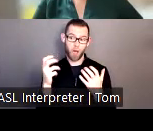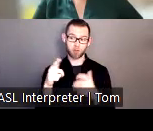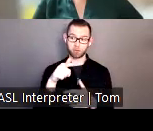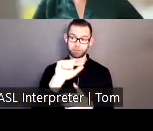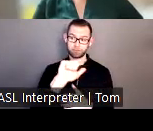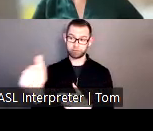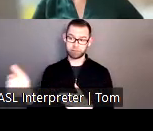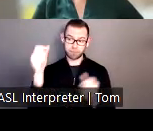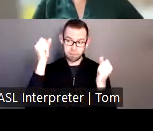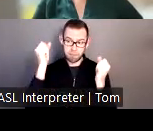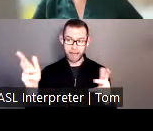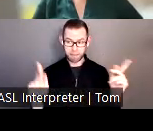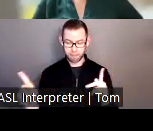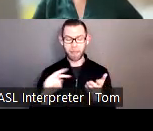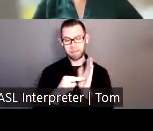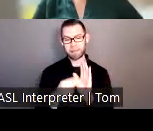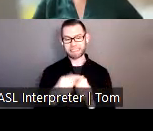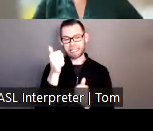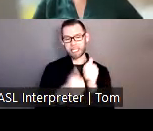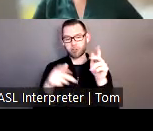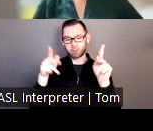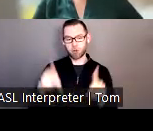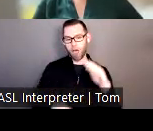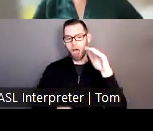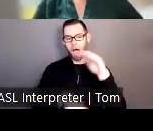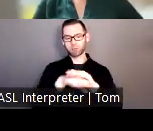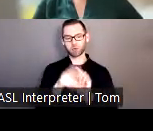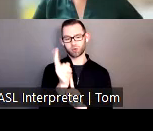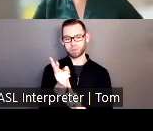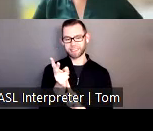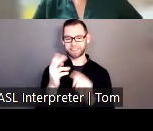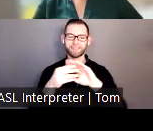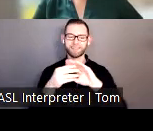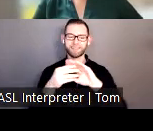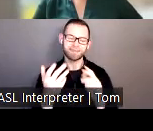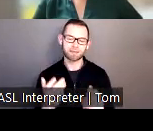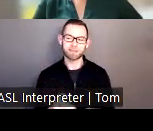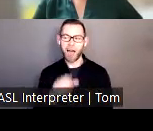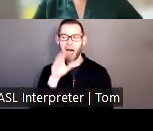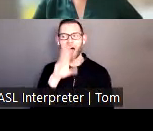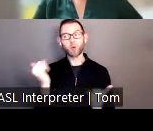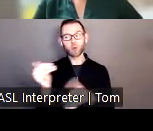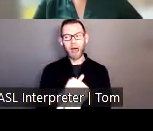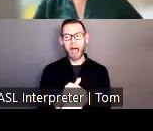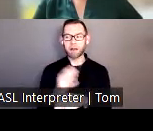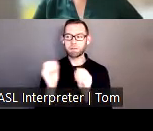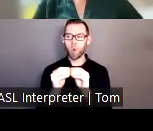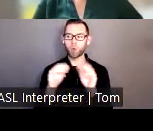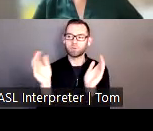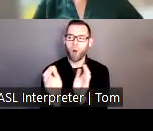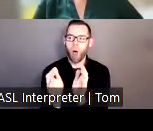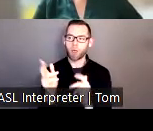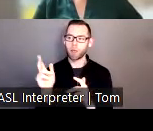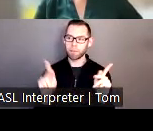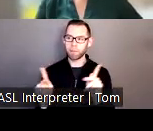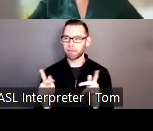will have two minutes to make their comments. Considering we have a smaller group this evening, you are welcome to go